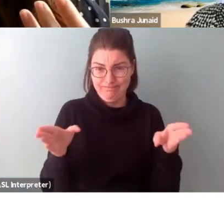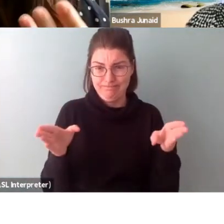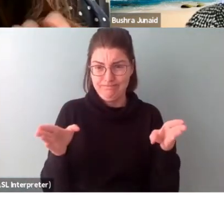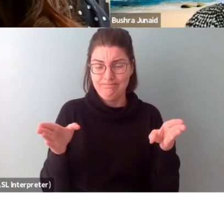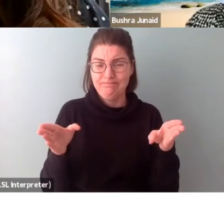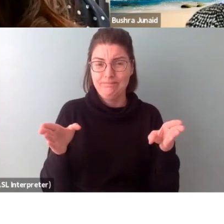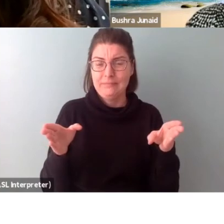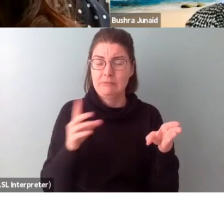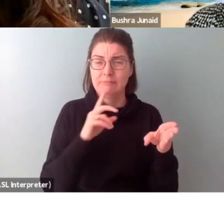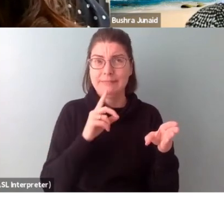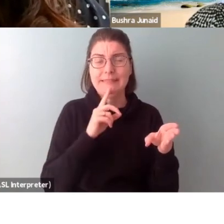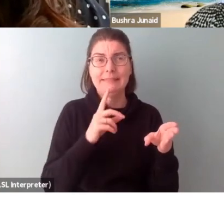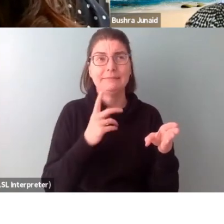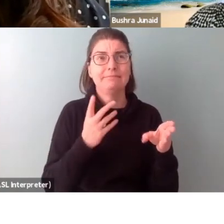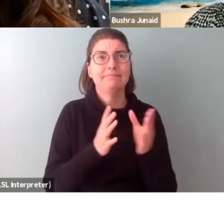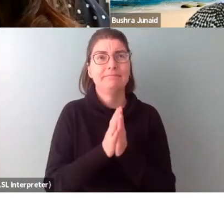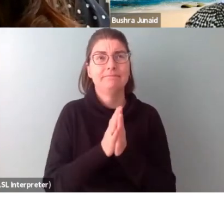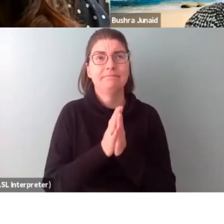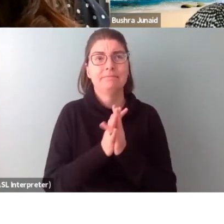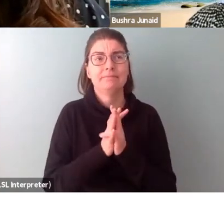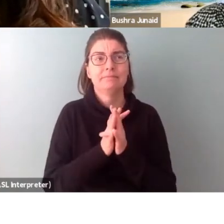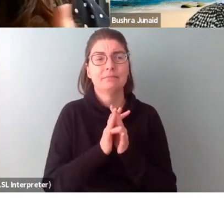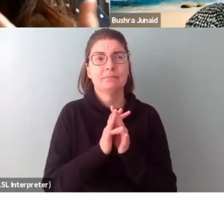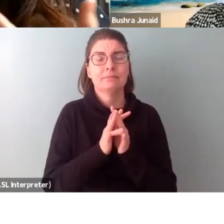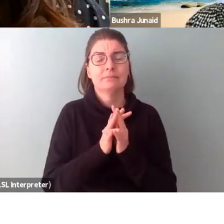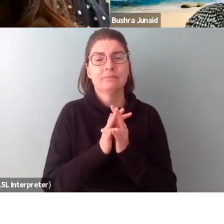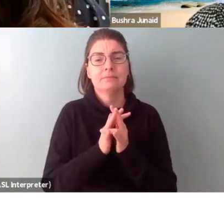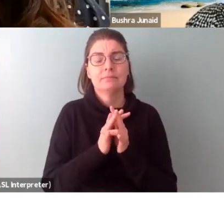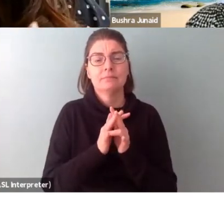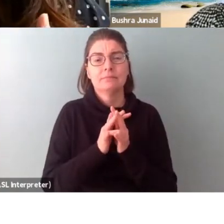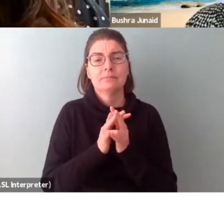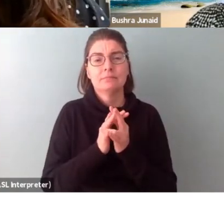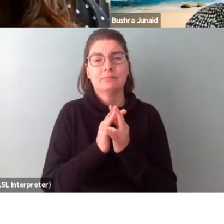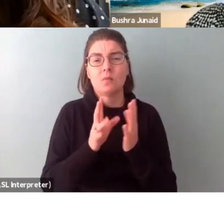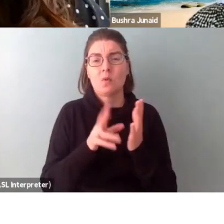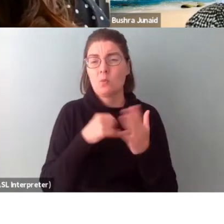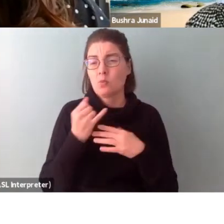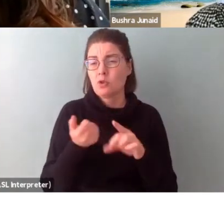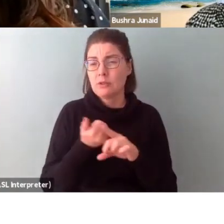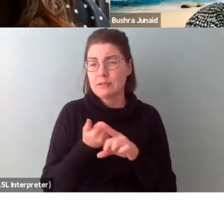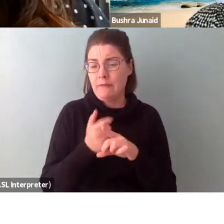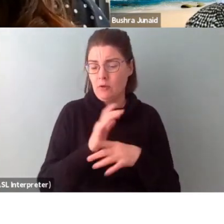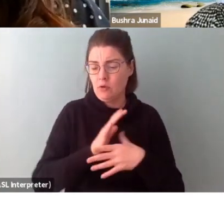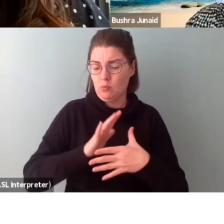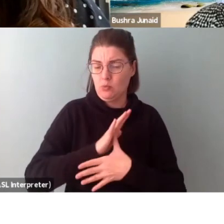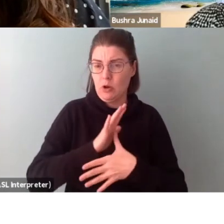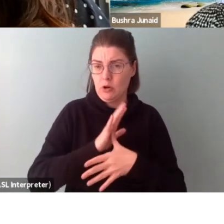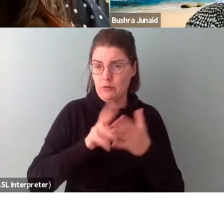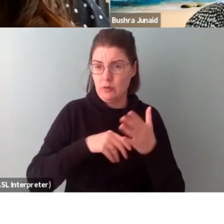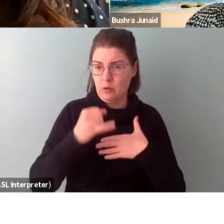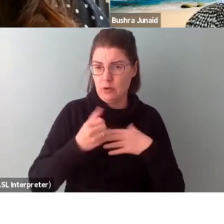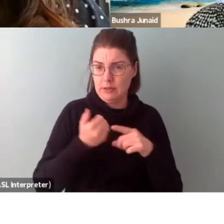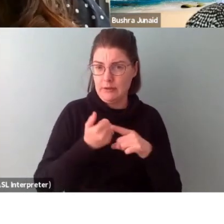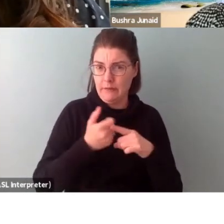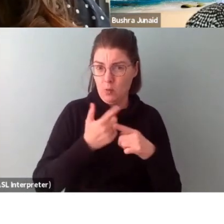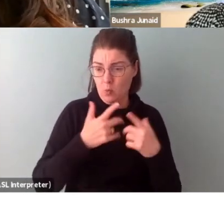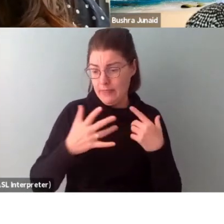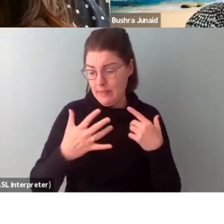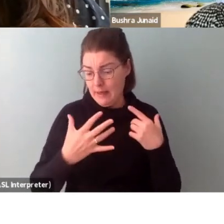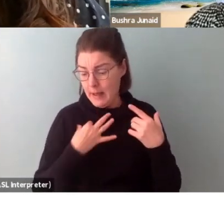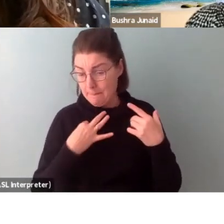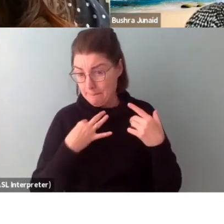I would say, the project itself or the priorities of the project and what the applicants see as